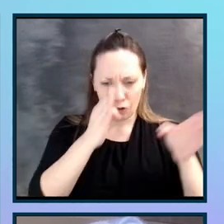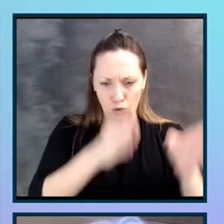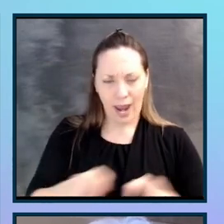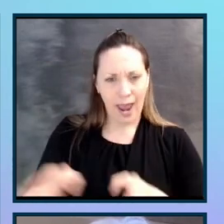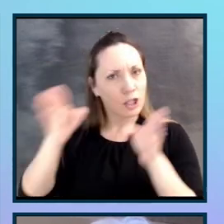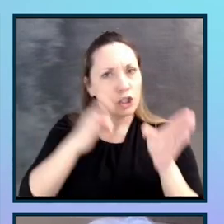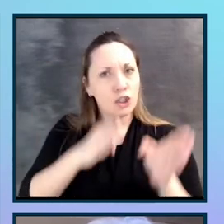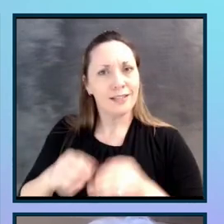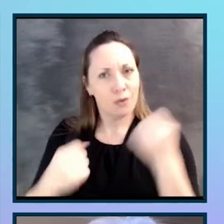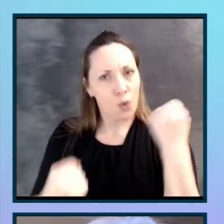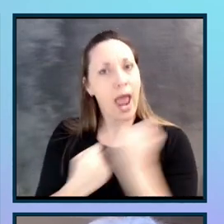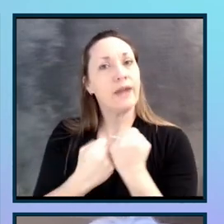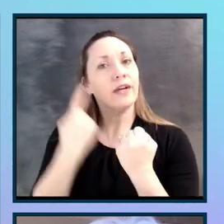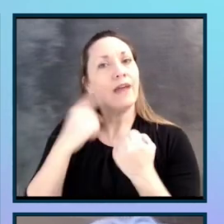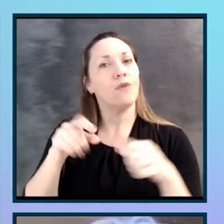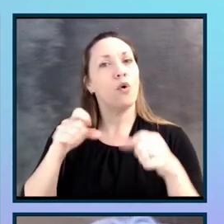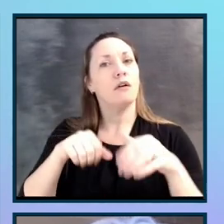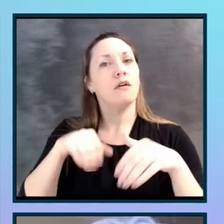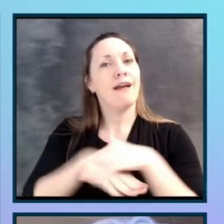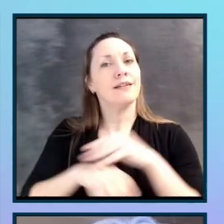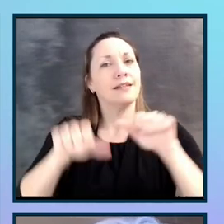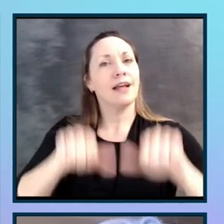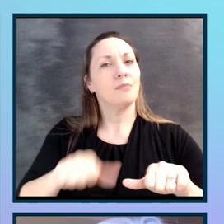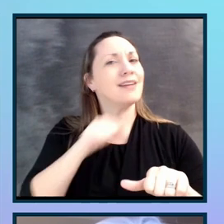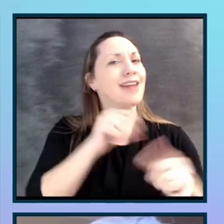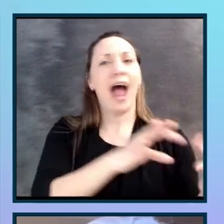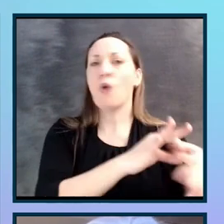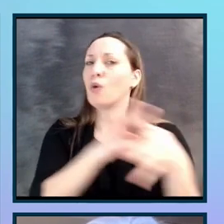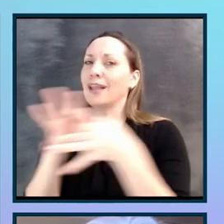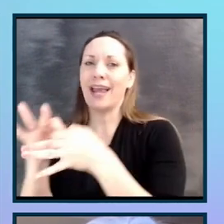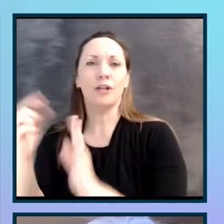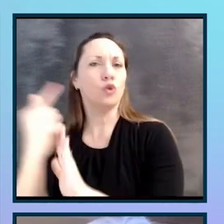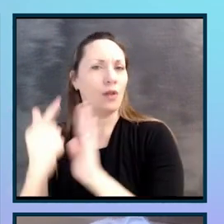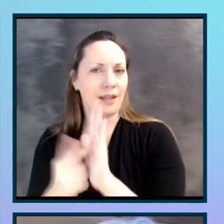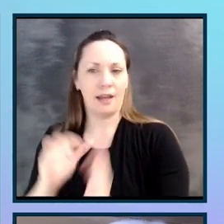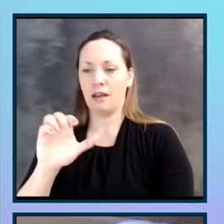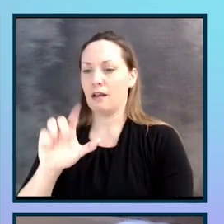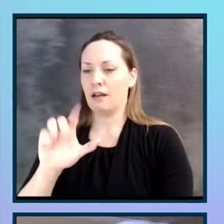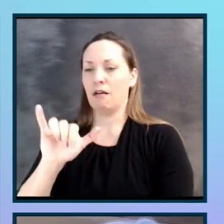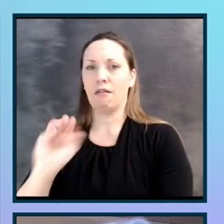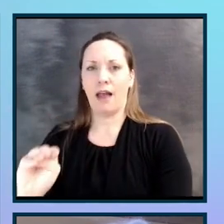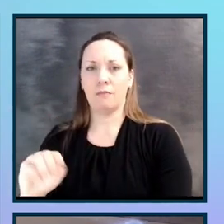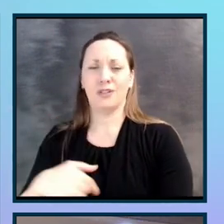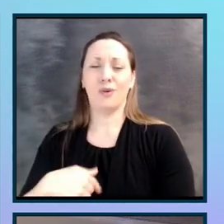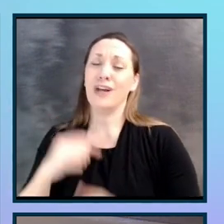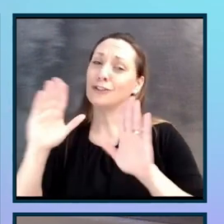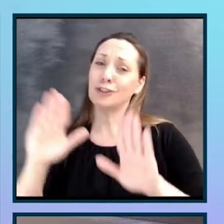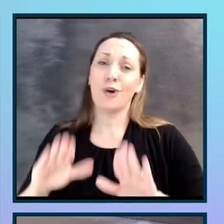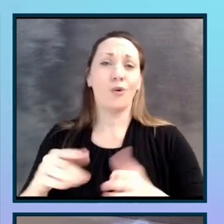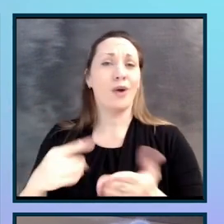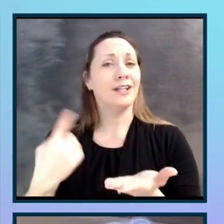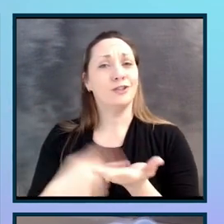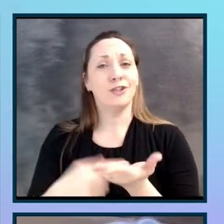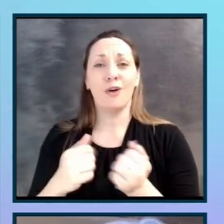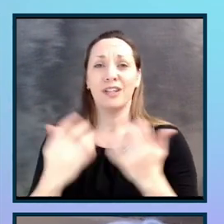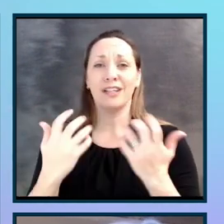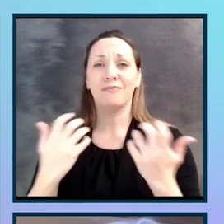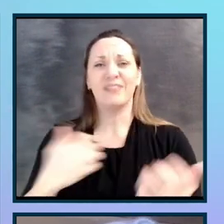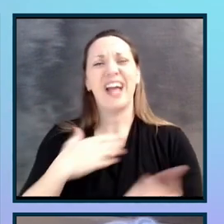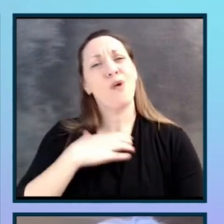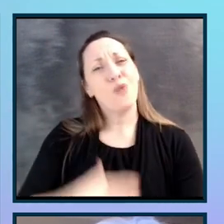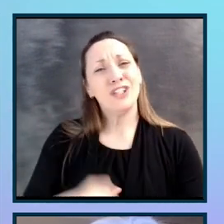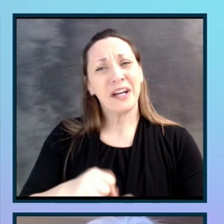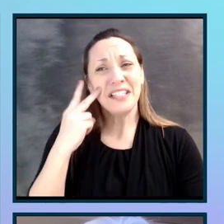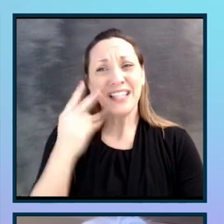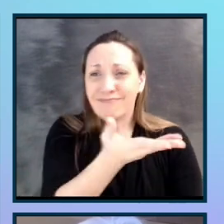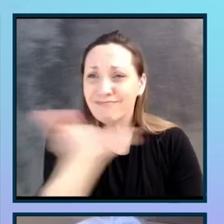accessibility unrelated to legal claims. So it's so great talking to the audience. I wish we were, I could see everybody. I can't,